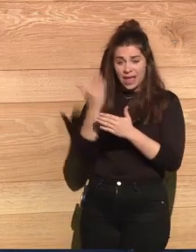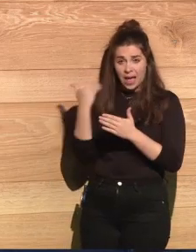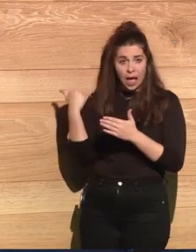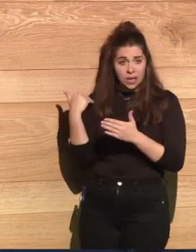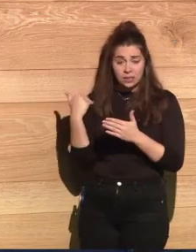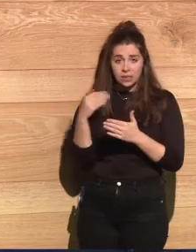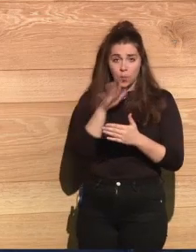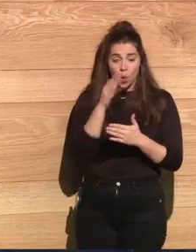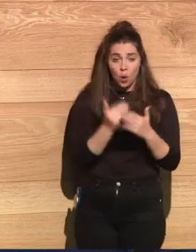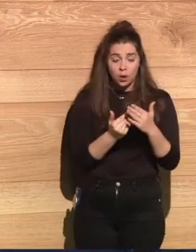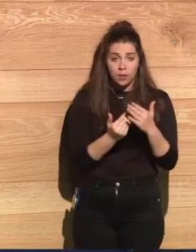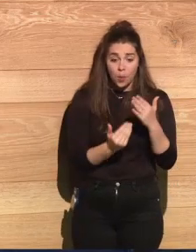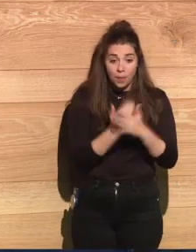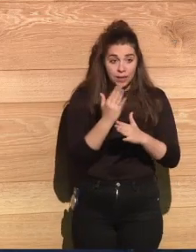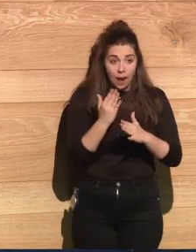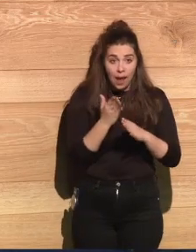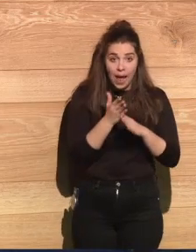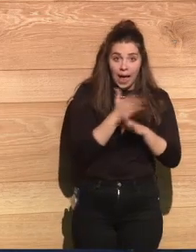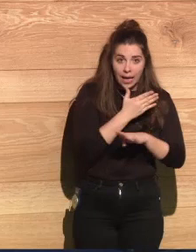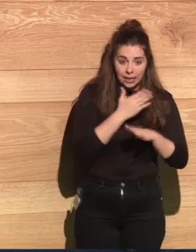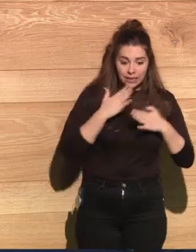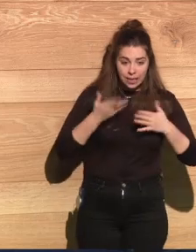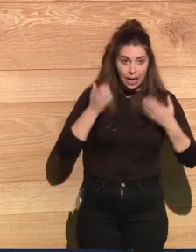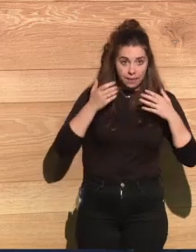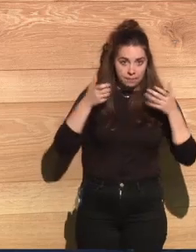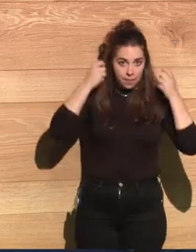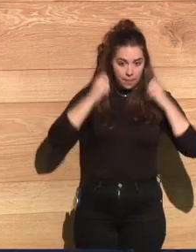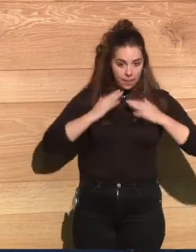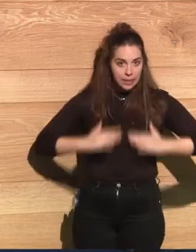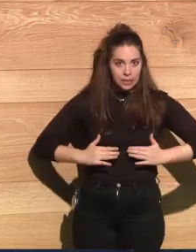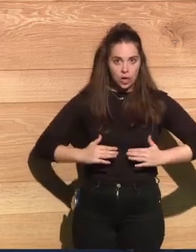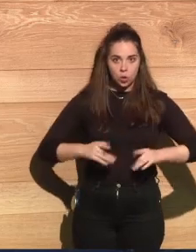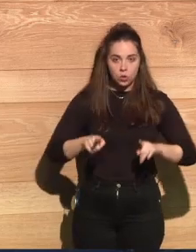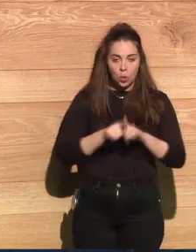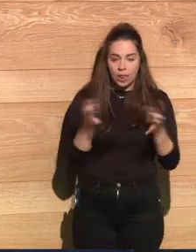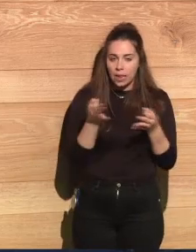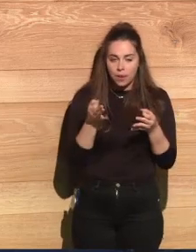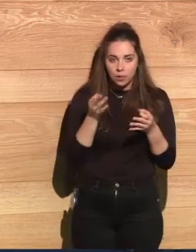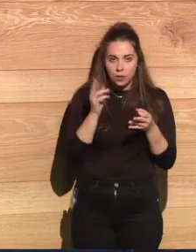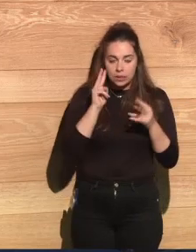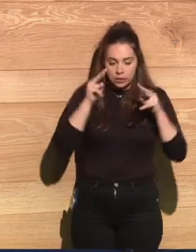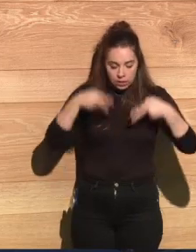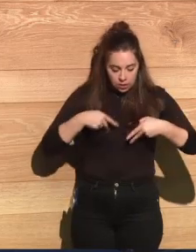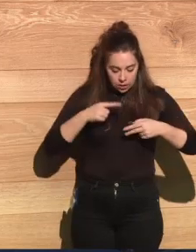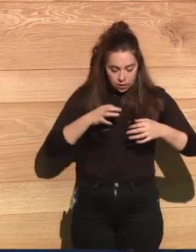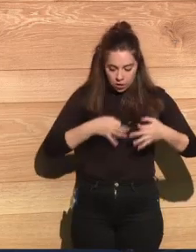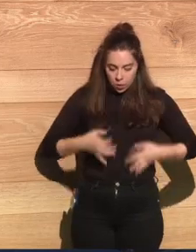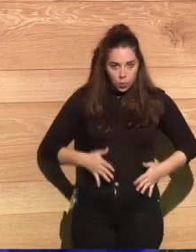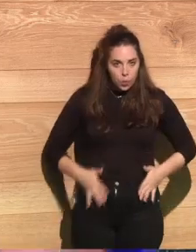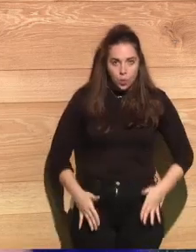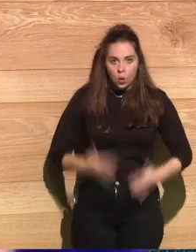we got dressed, we had to check every part of our body, make sure there was no purple spots.